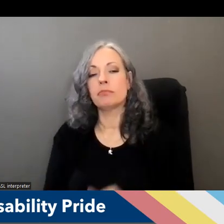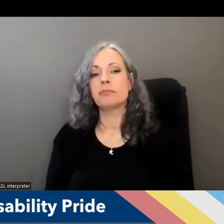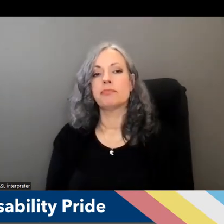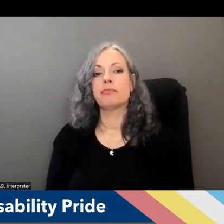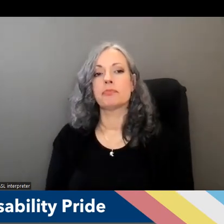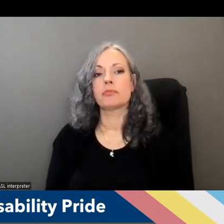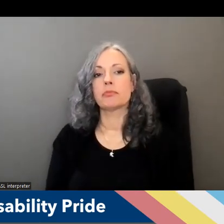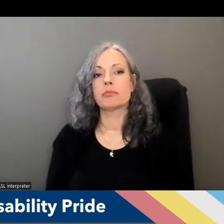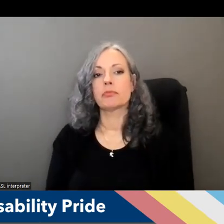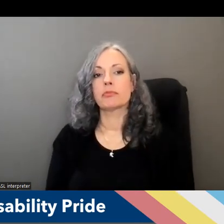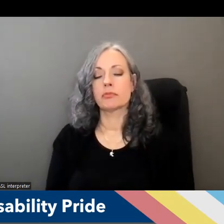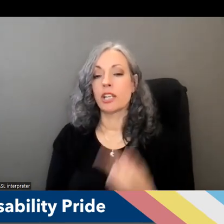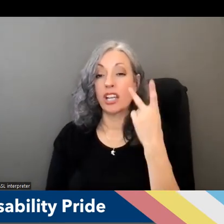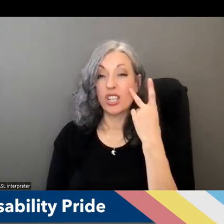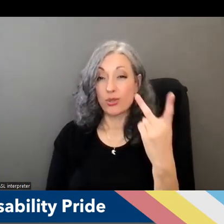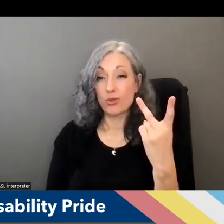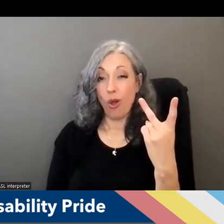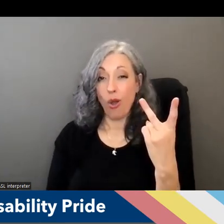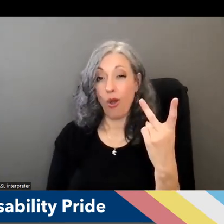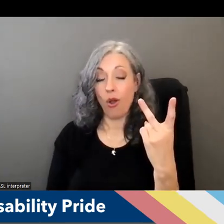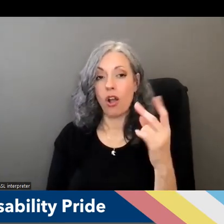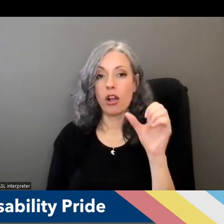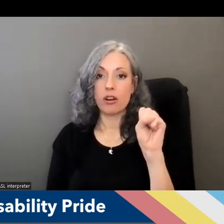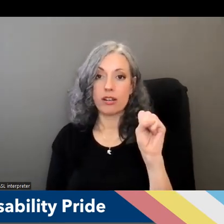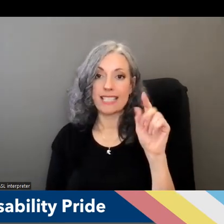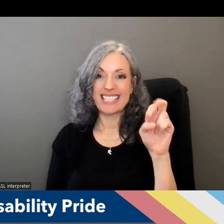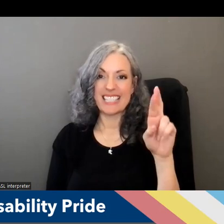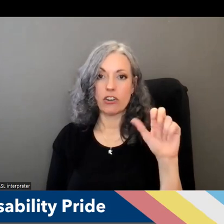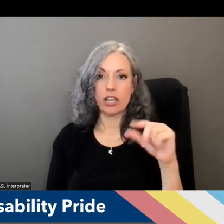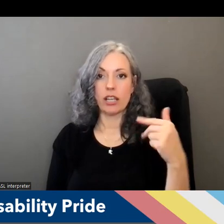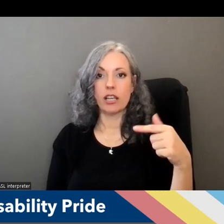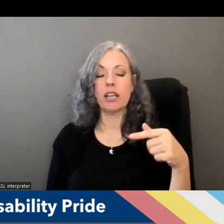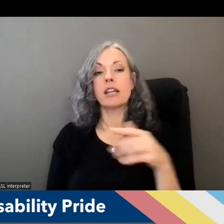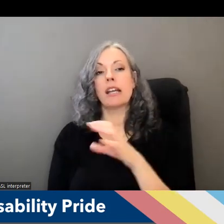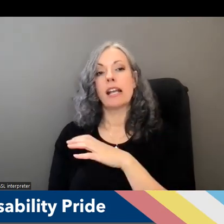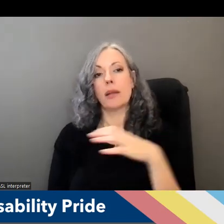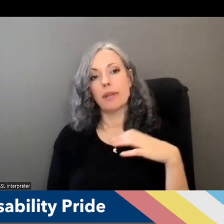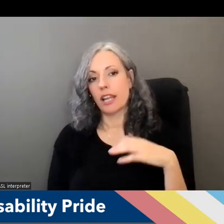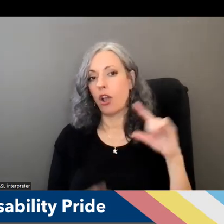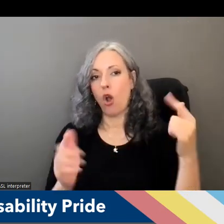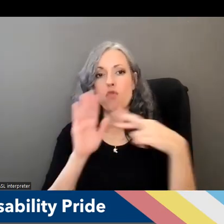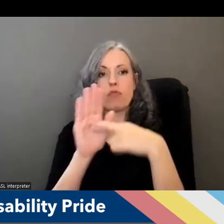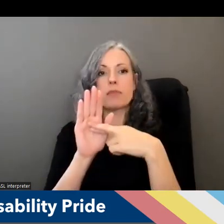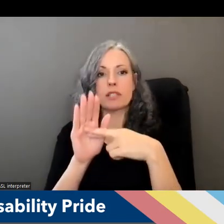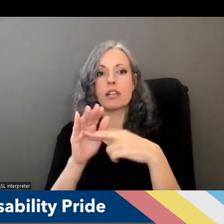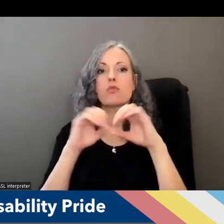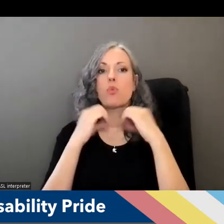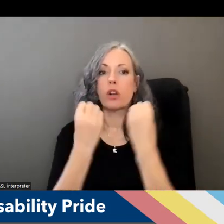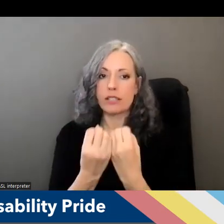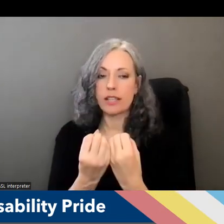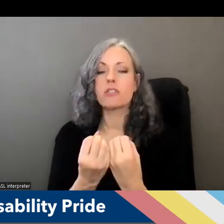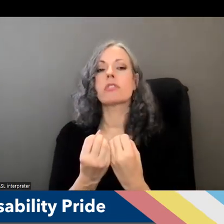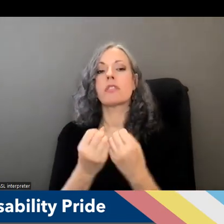and you saw our stellar steering committee all representing um agencies and organizations that are are very